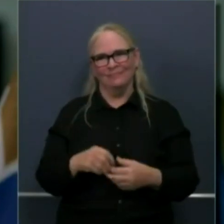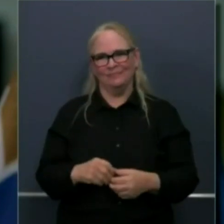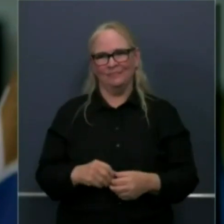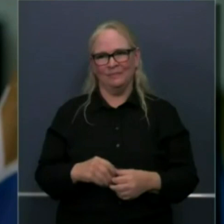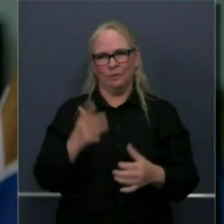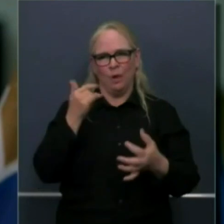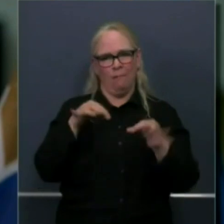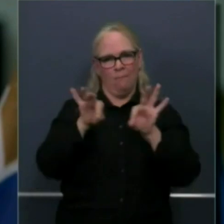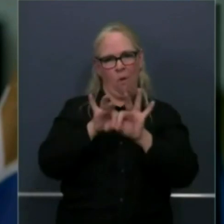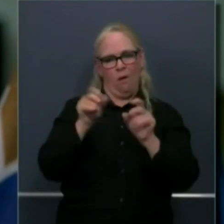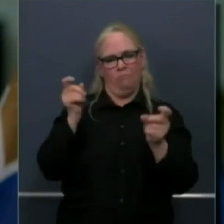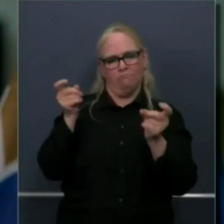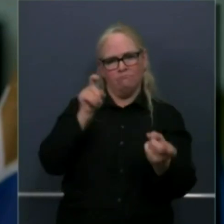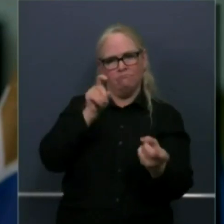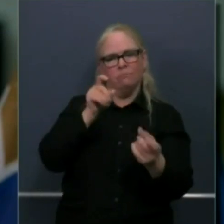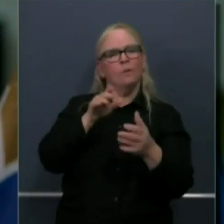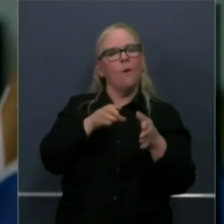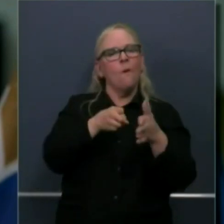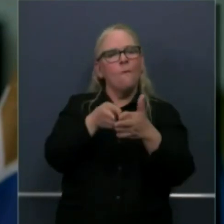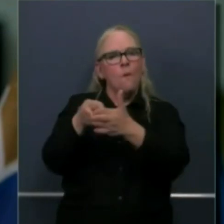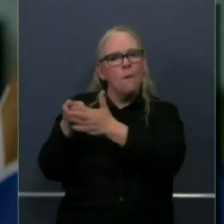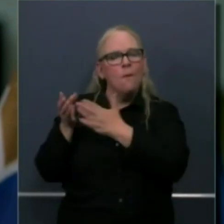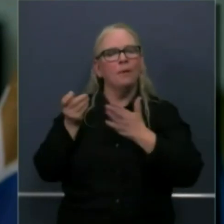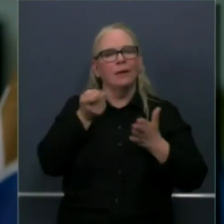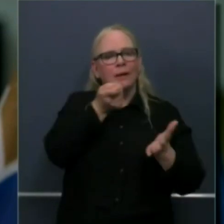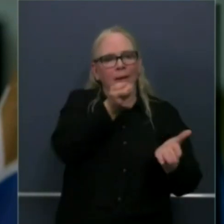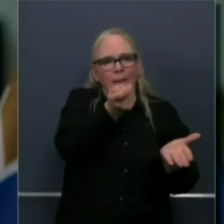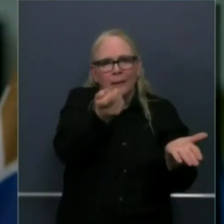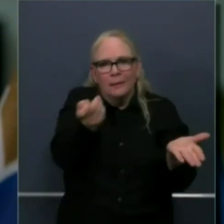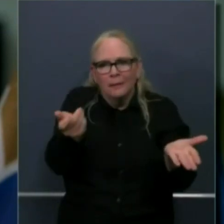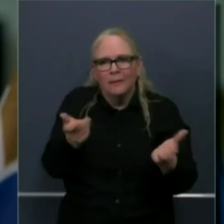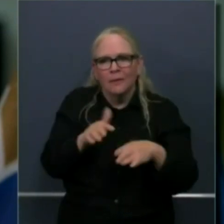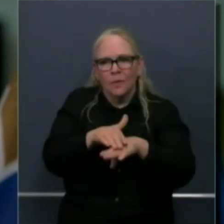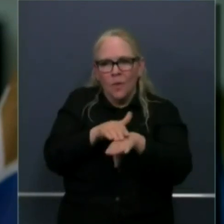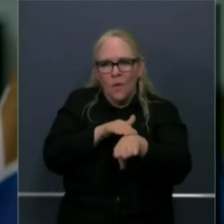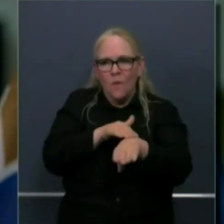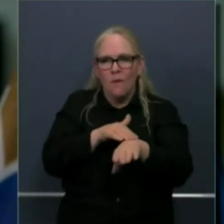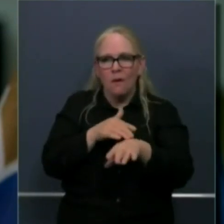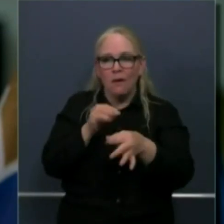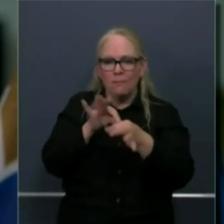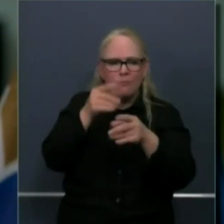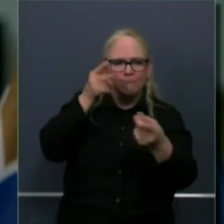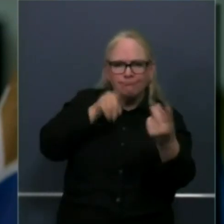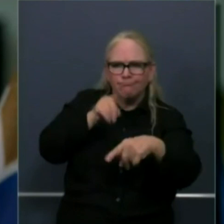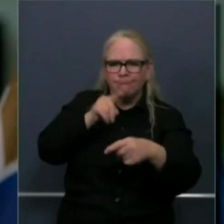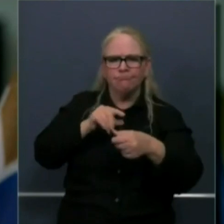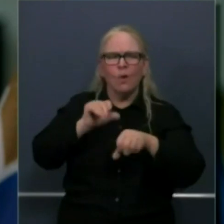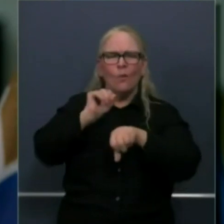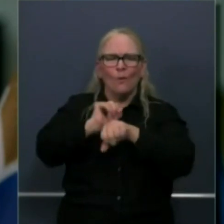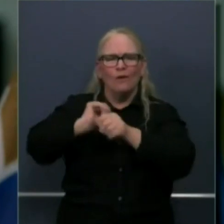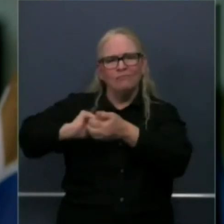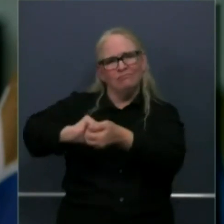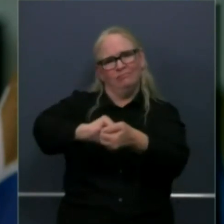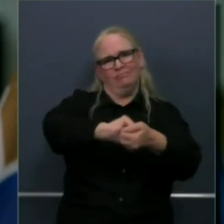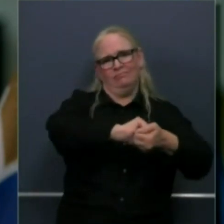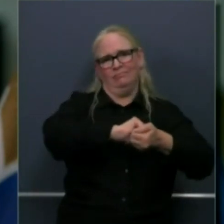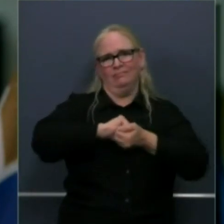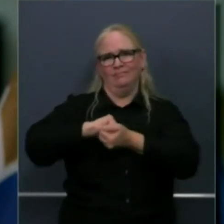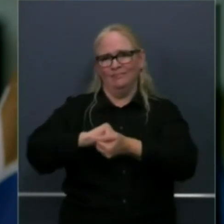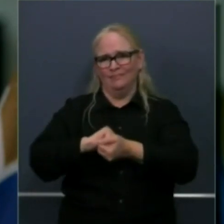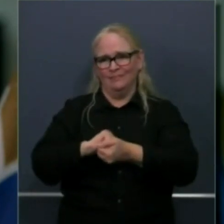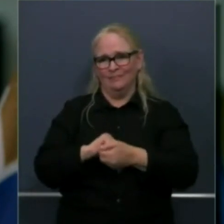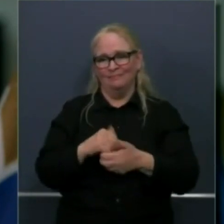though nonetheless uh and continued uh spirit of partnership as a foundational principle data driving